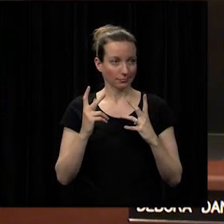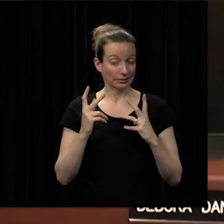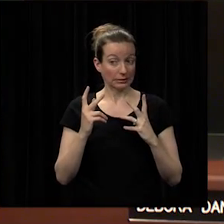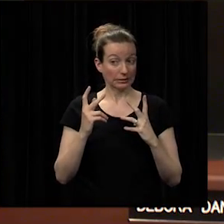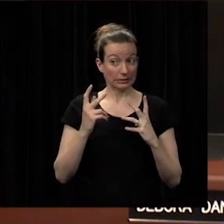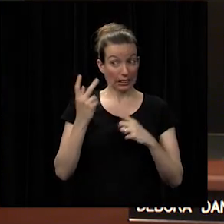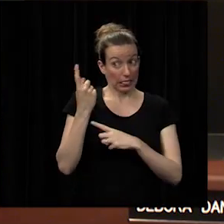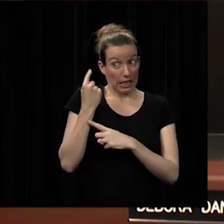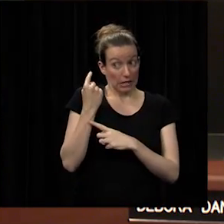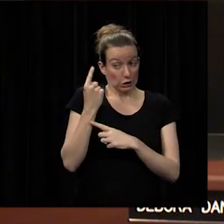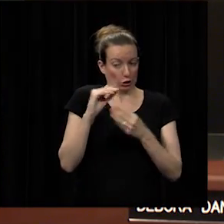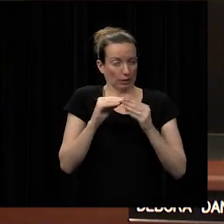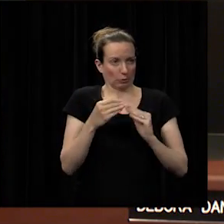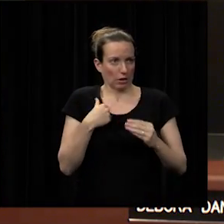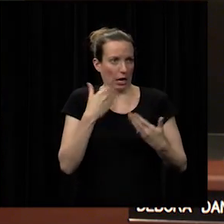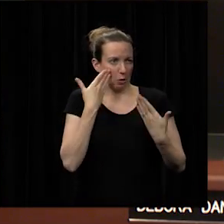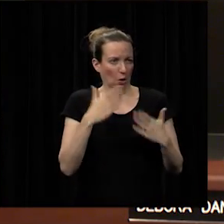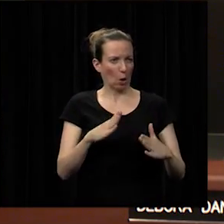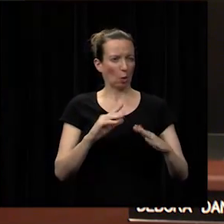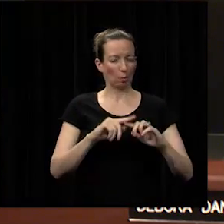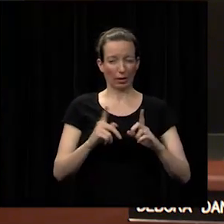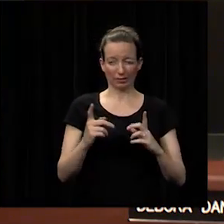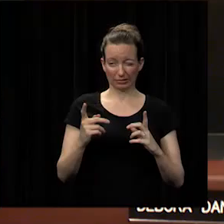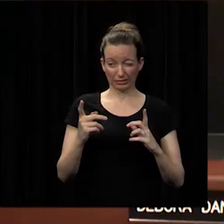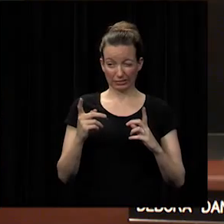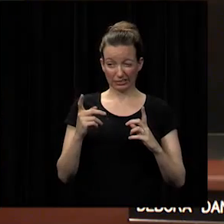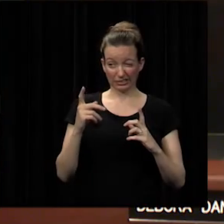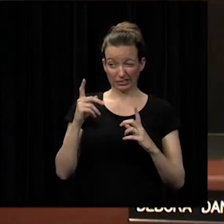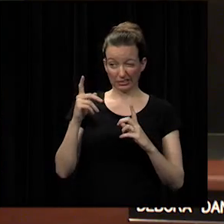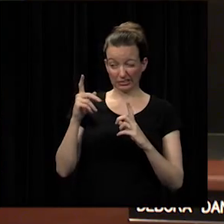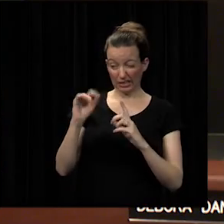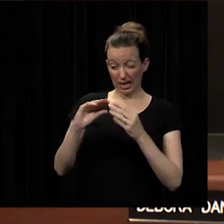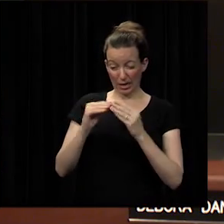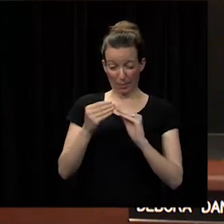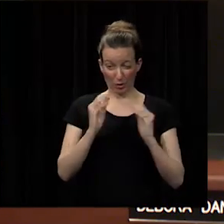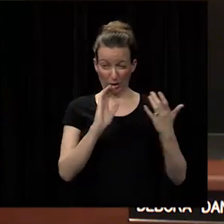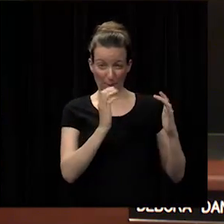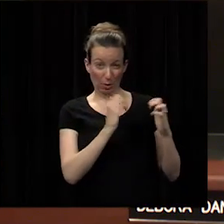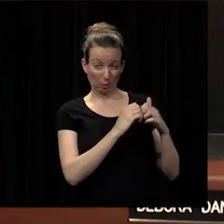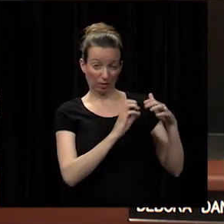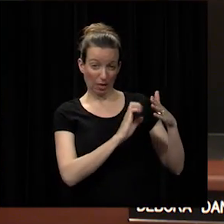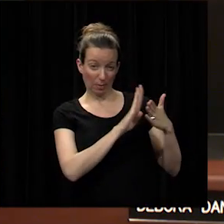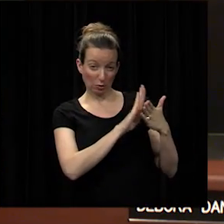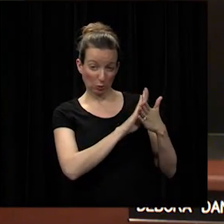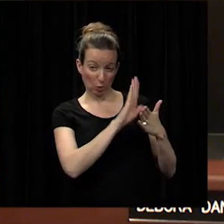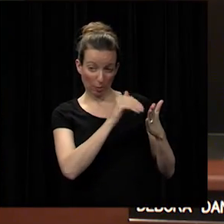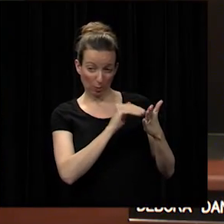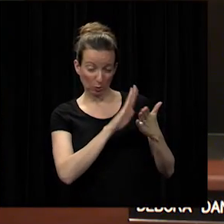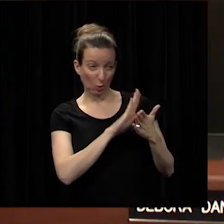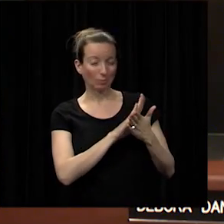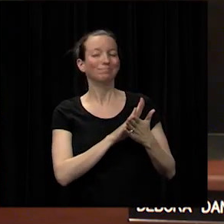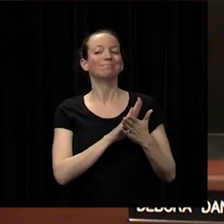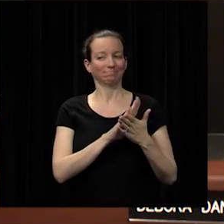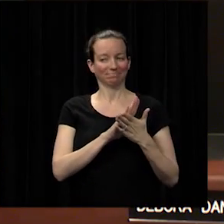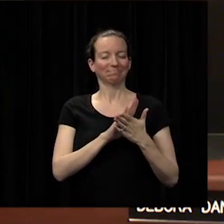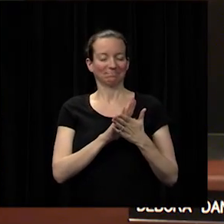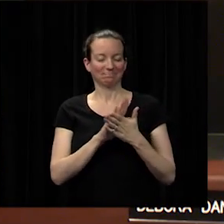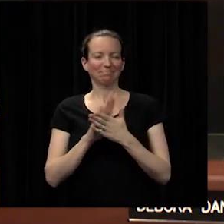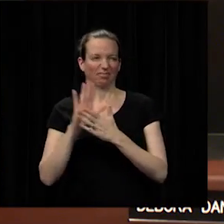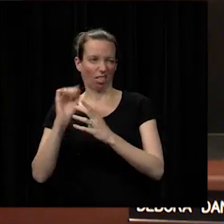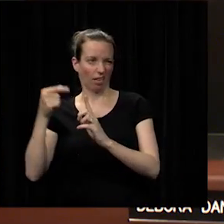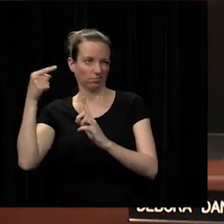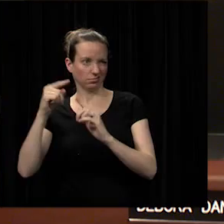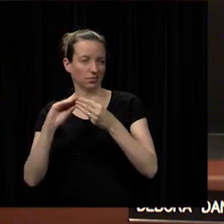what it was last year but that's pretty glaring compared to the other elementary and middle compared to the other levels that was of concern to us and i've talked and